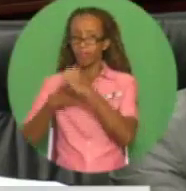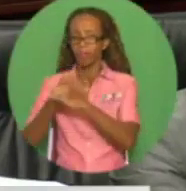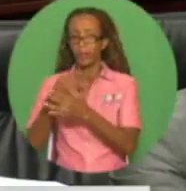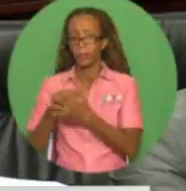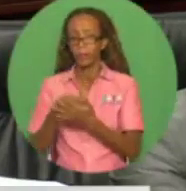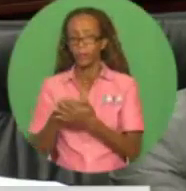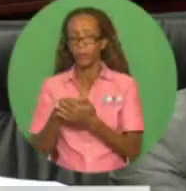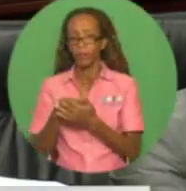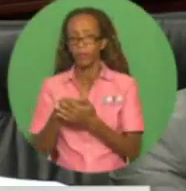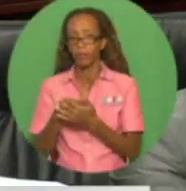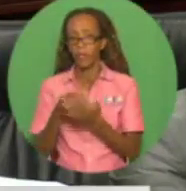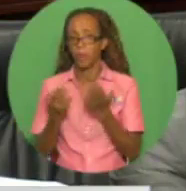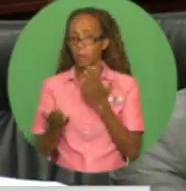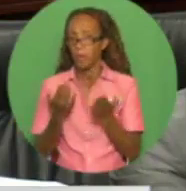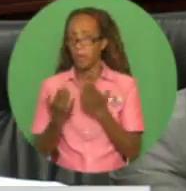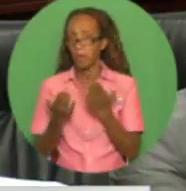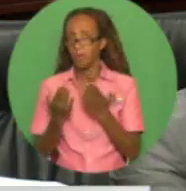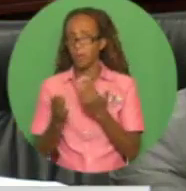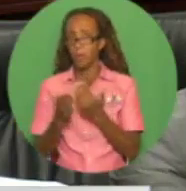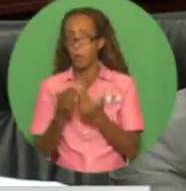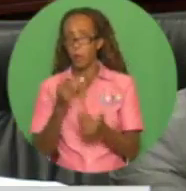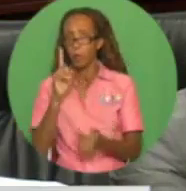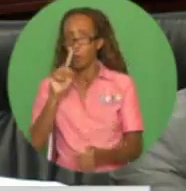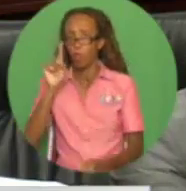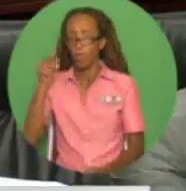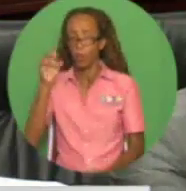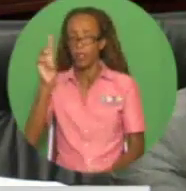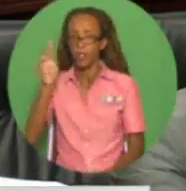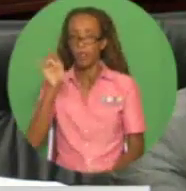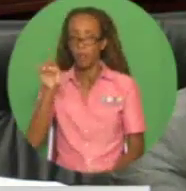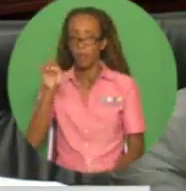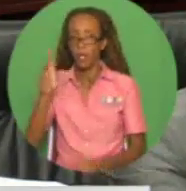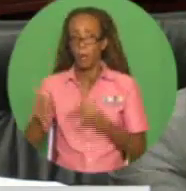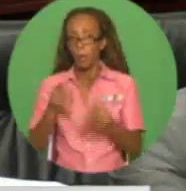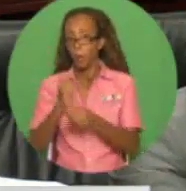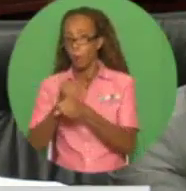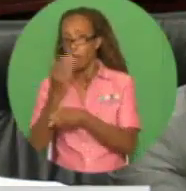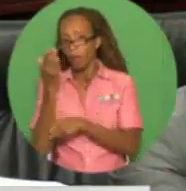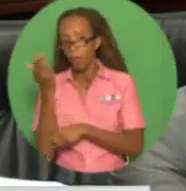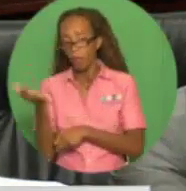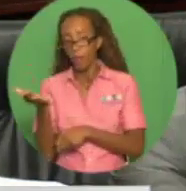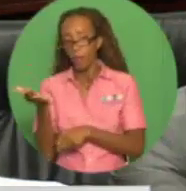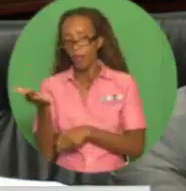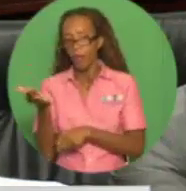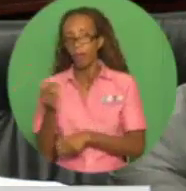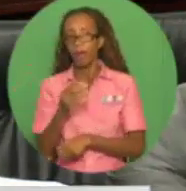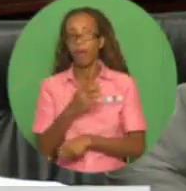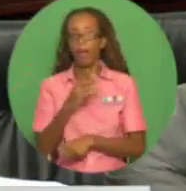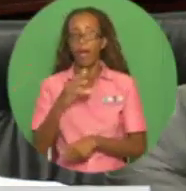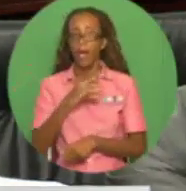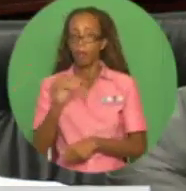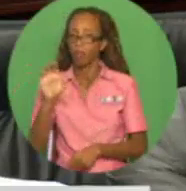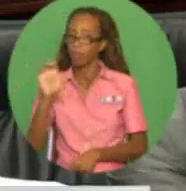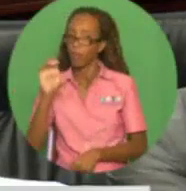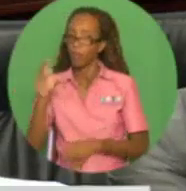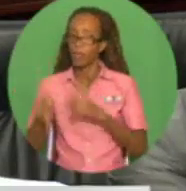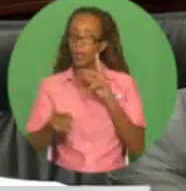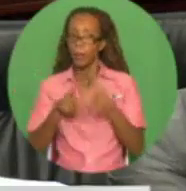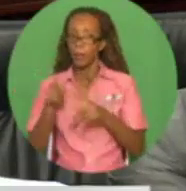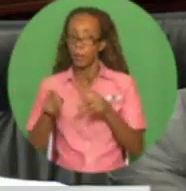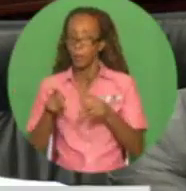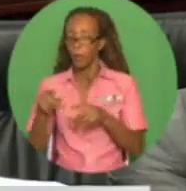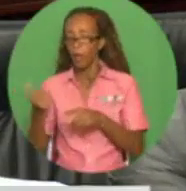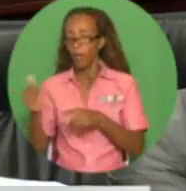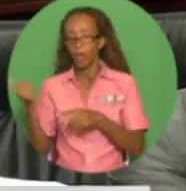There are approximately 1,700 workers currently on the job site, with approximately 500 from defense line